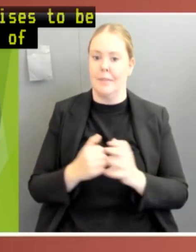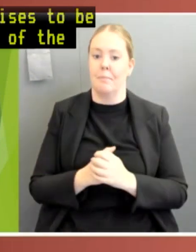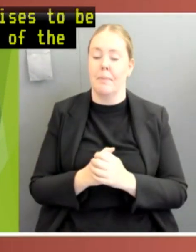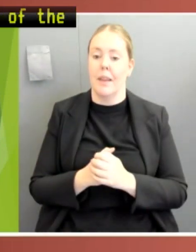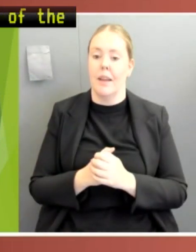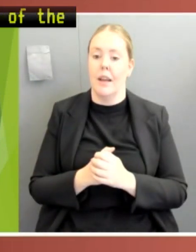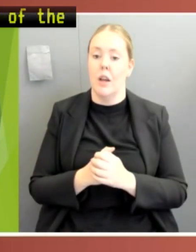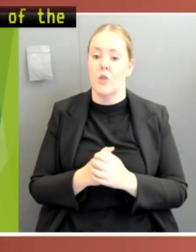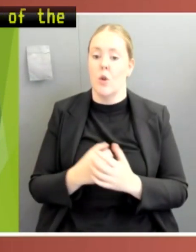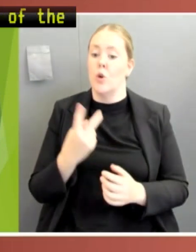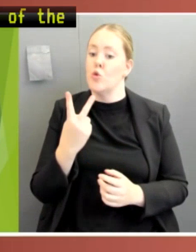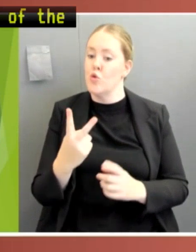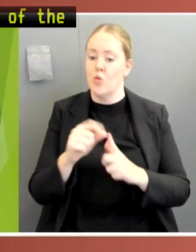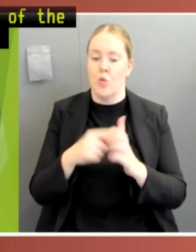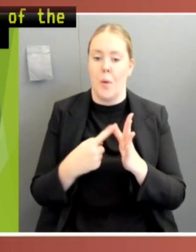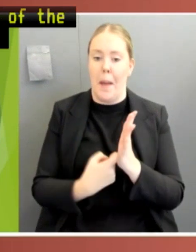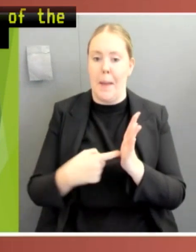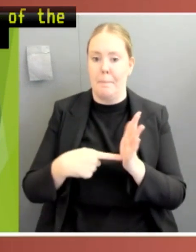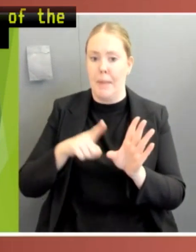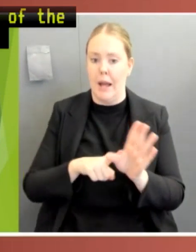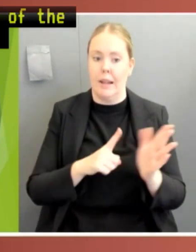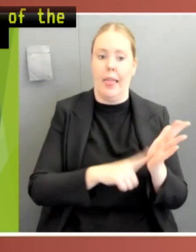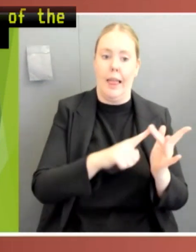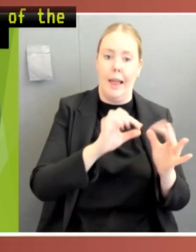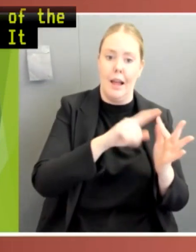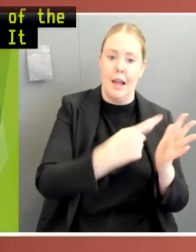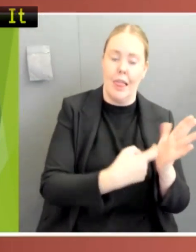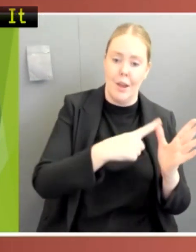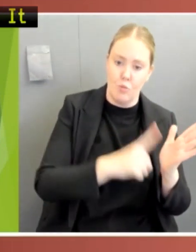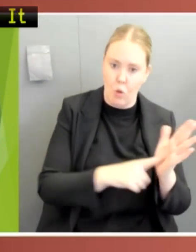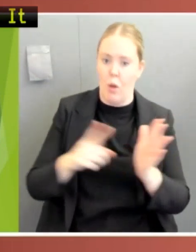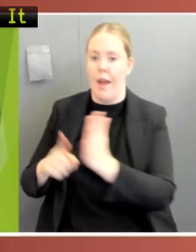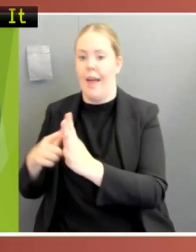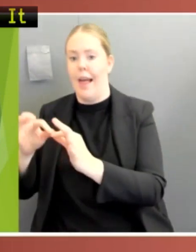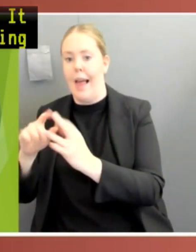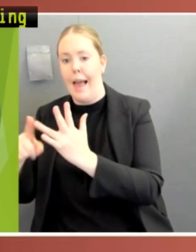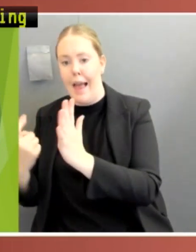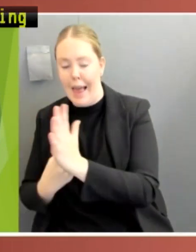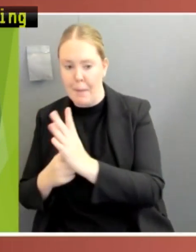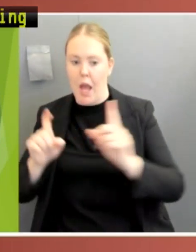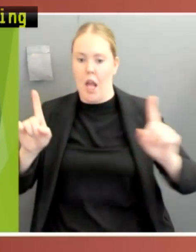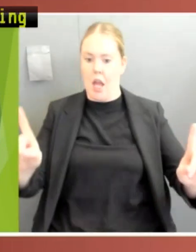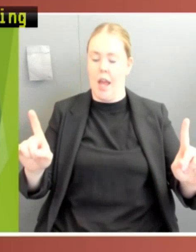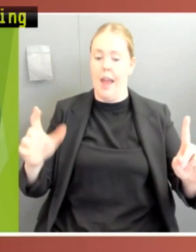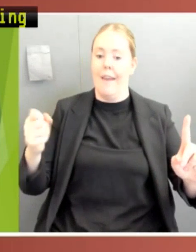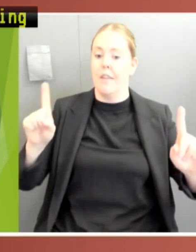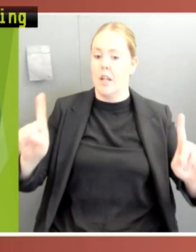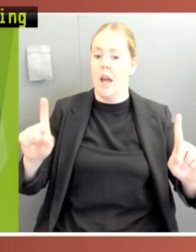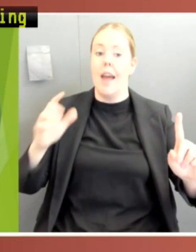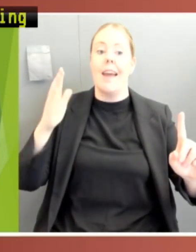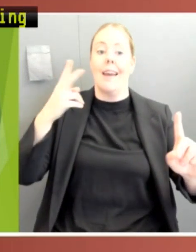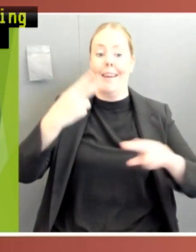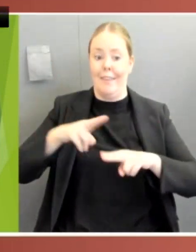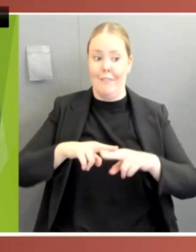when a parliamentarian is unable to attend a sitting due to illness, personal emergency or because they are on official duties outside Canberra. Reflecting the fact that